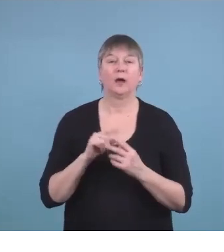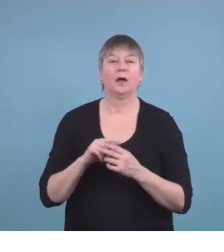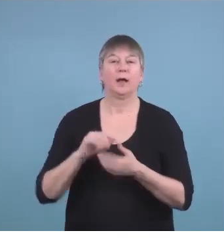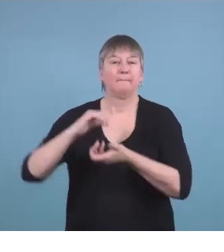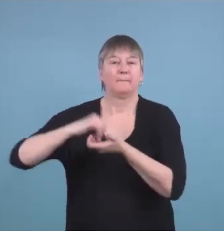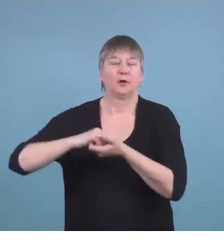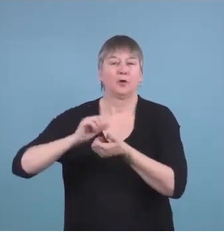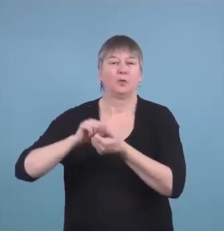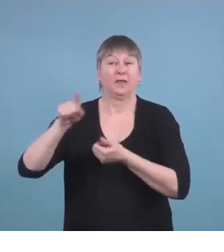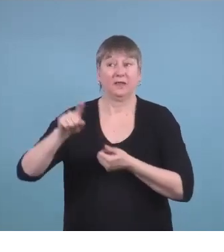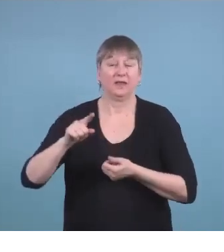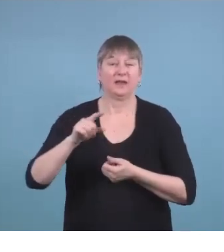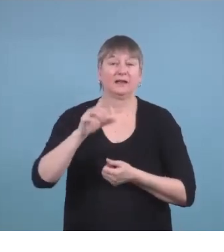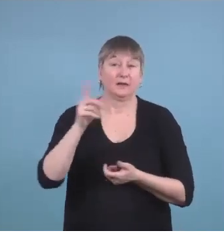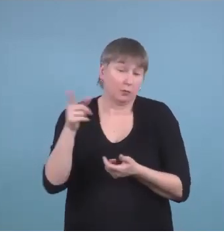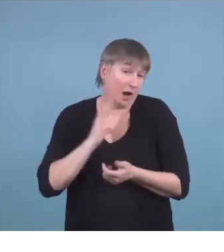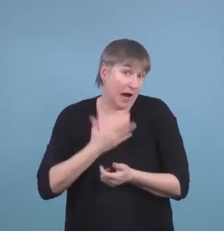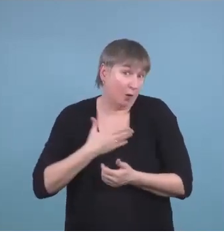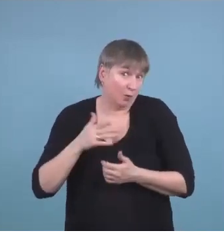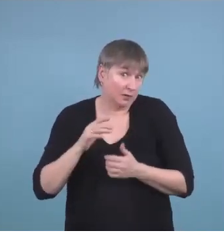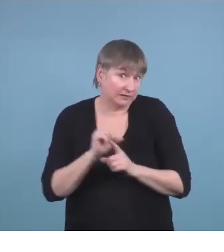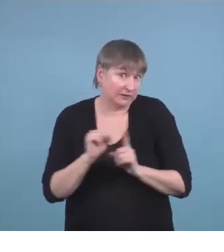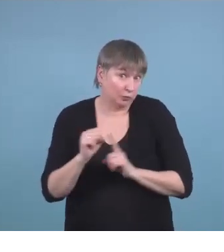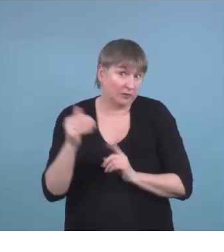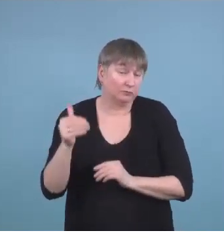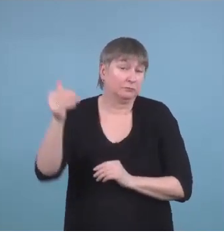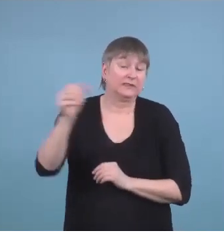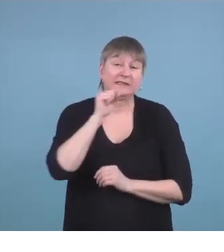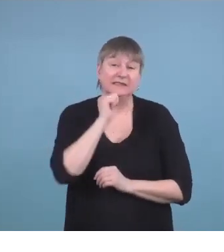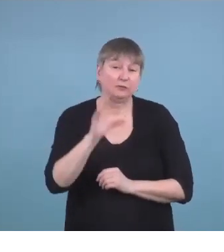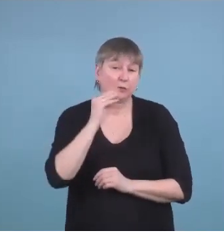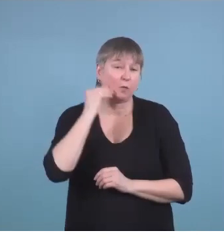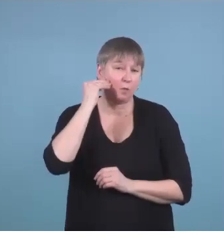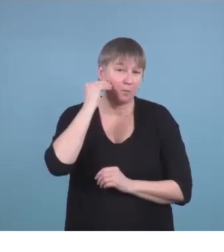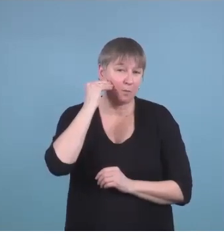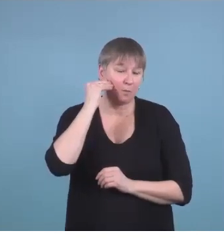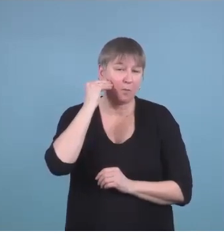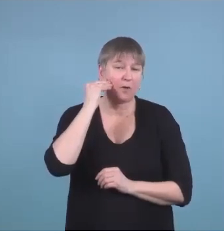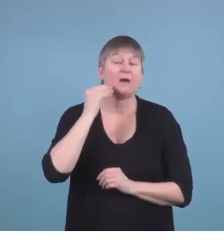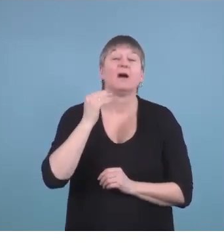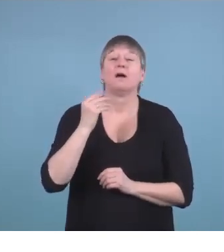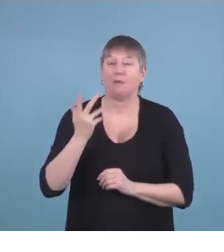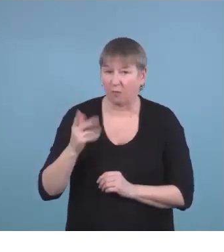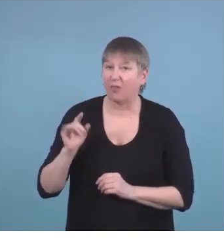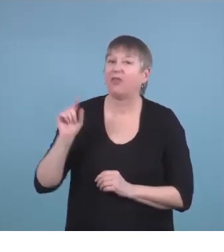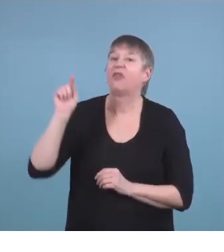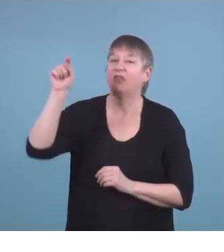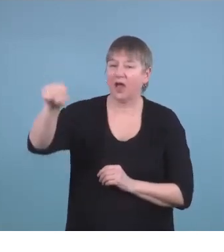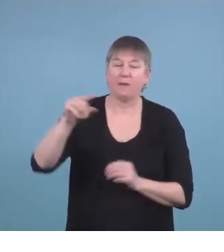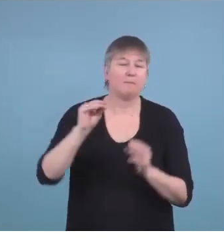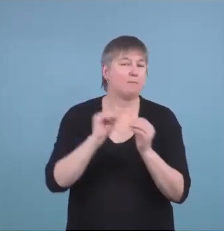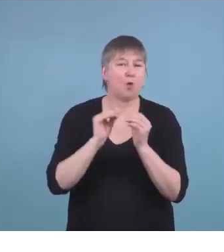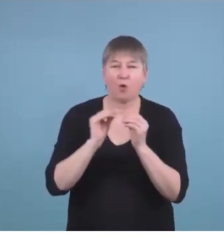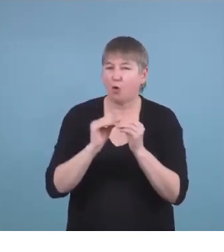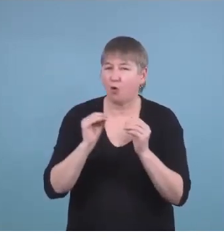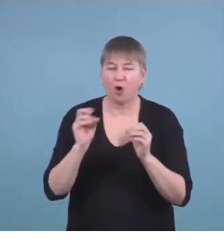home that is nearby and that provided a lot more opportunities because they could experience